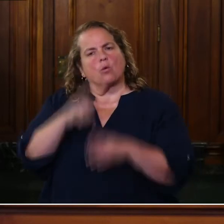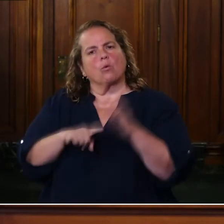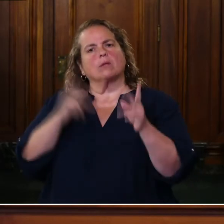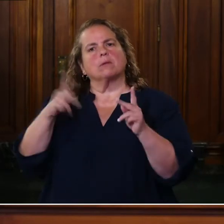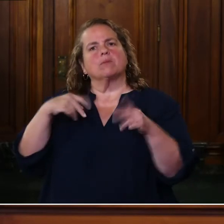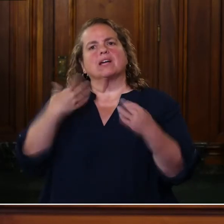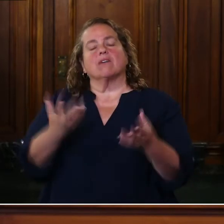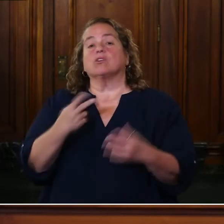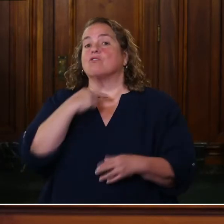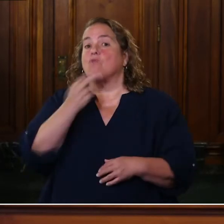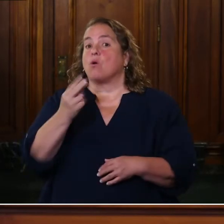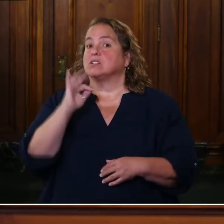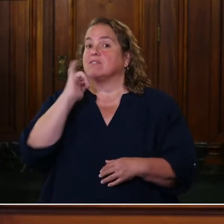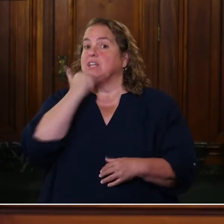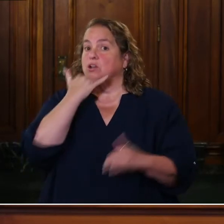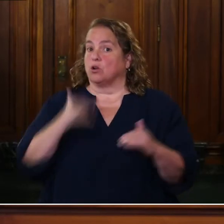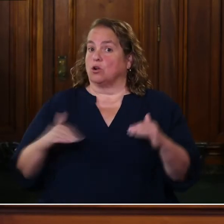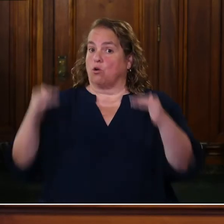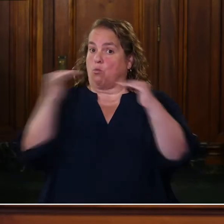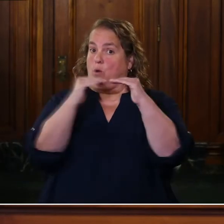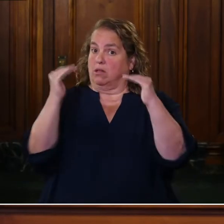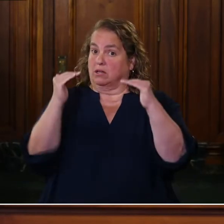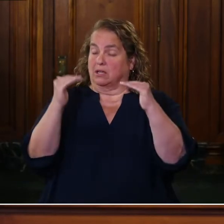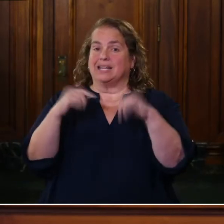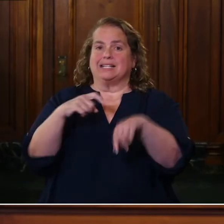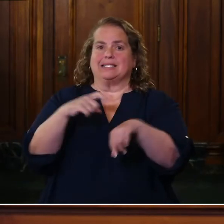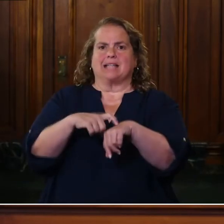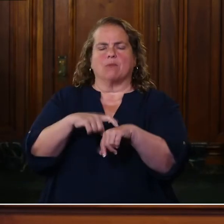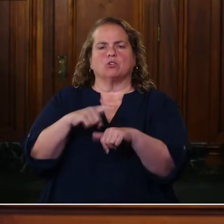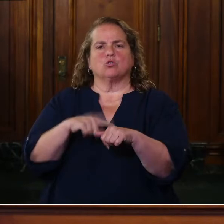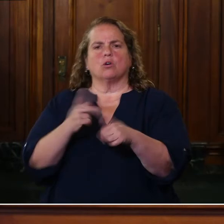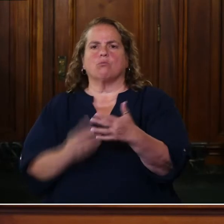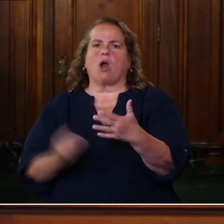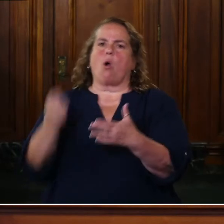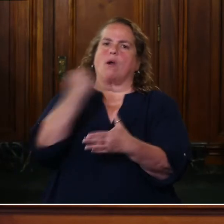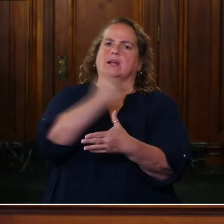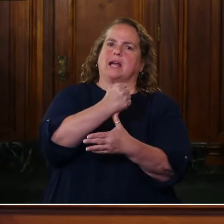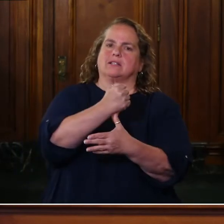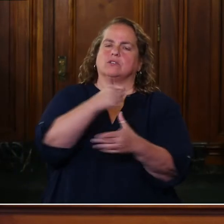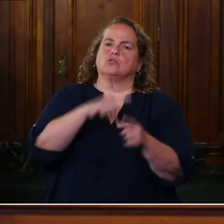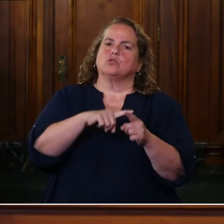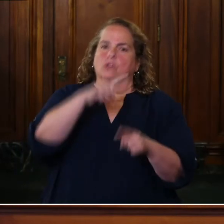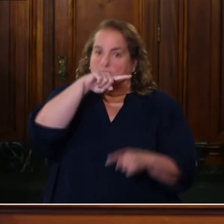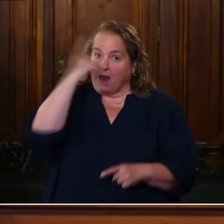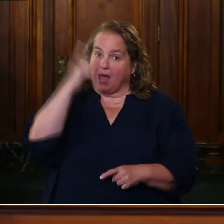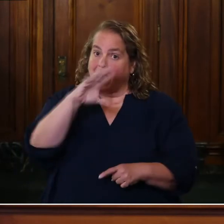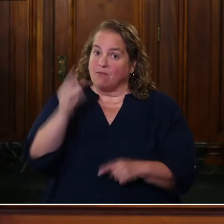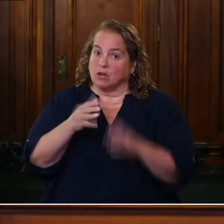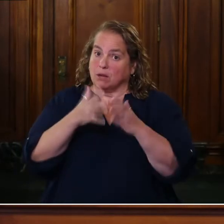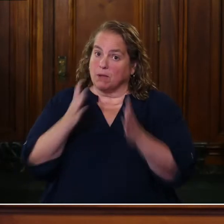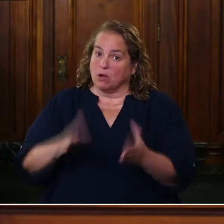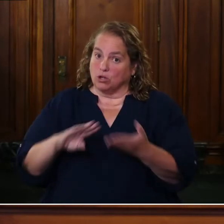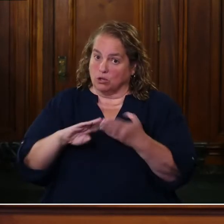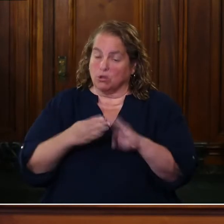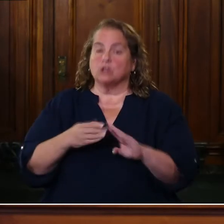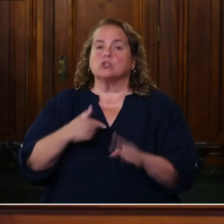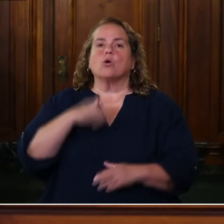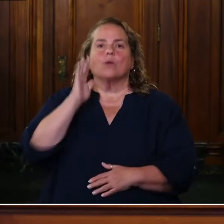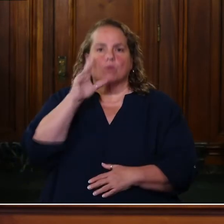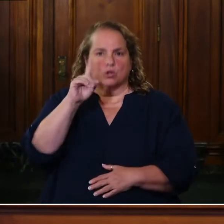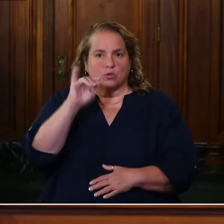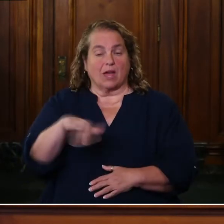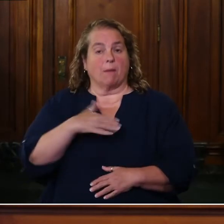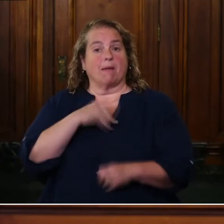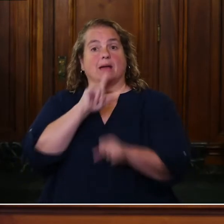is saying it's time for prioritization in black and African American communities. So we are going to do that. My commitment today